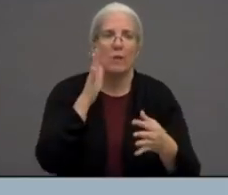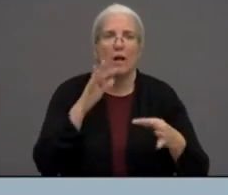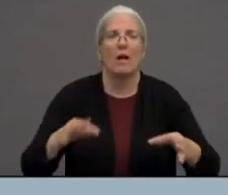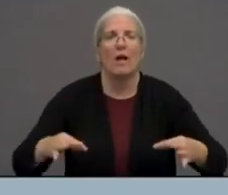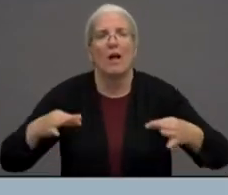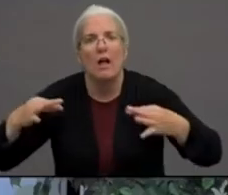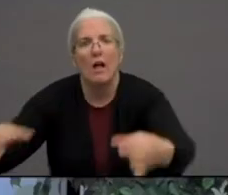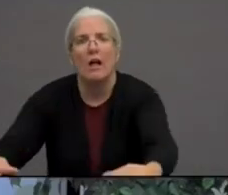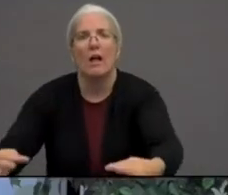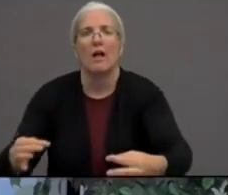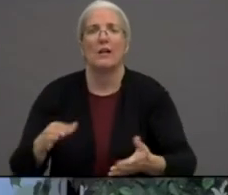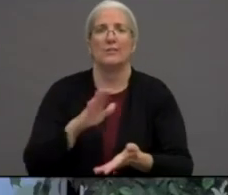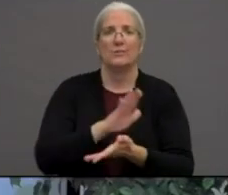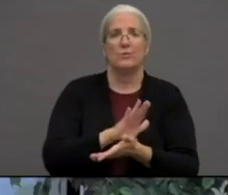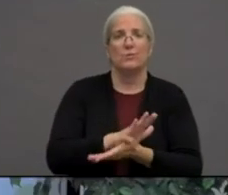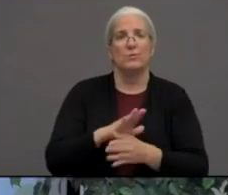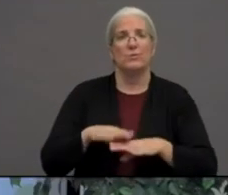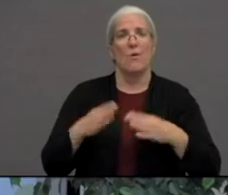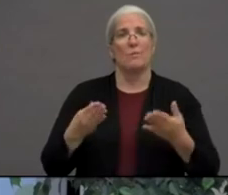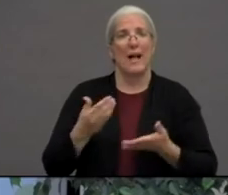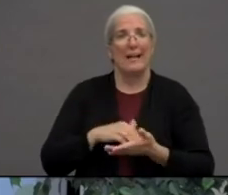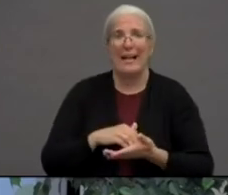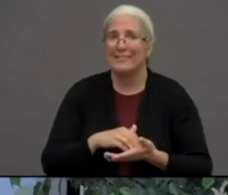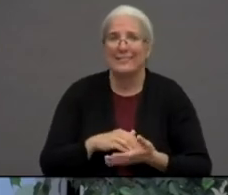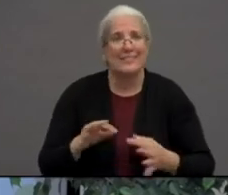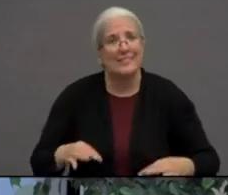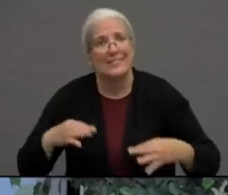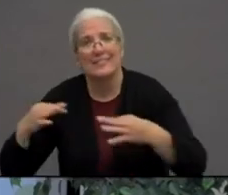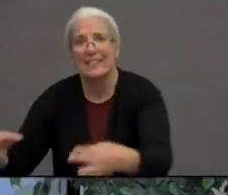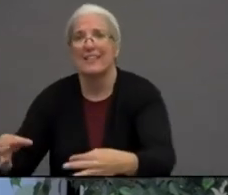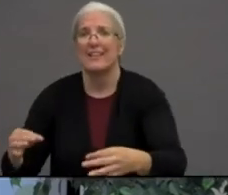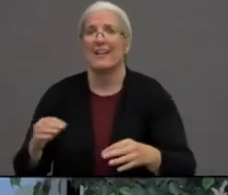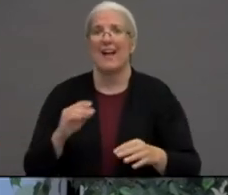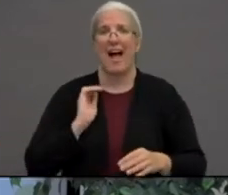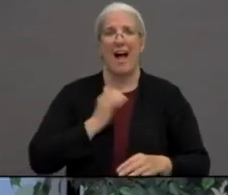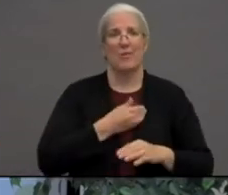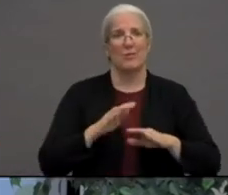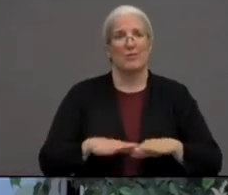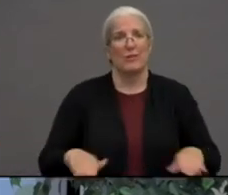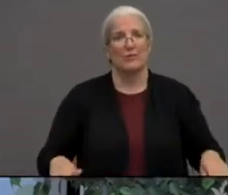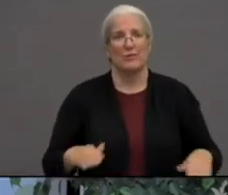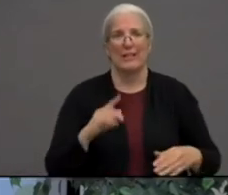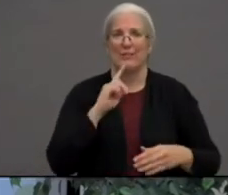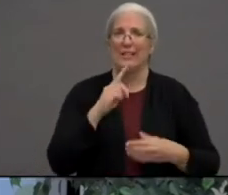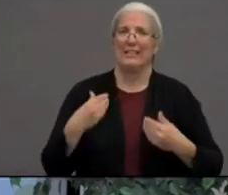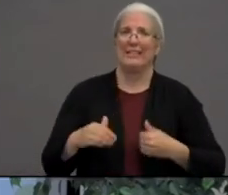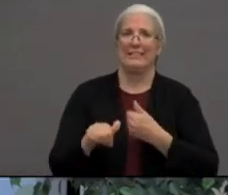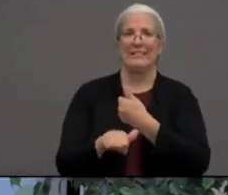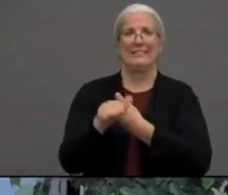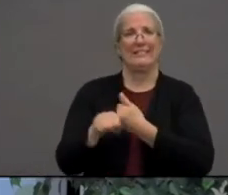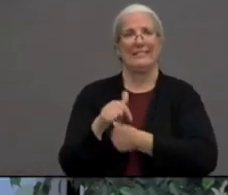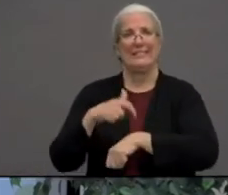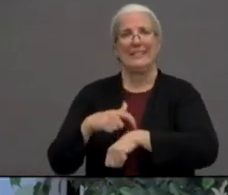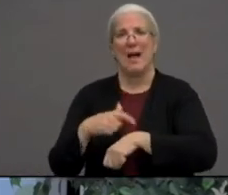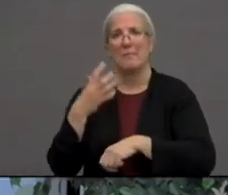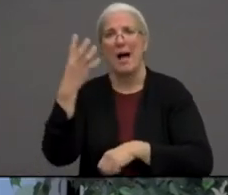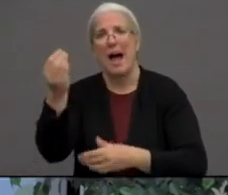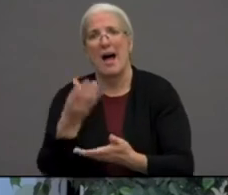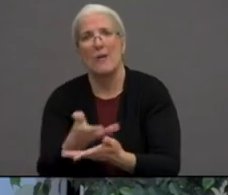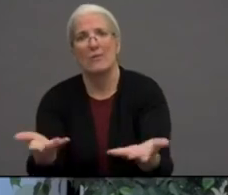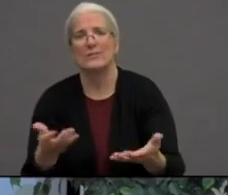school starting as well. And it also puts our youth at risk. What would be your advice to everyone